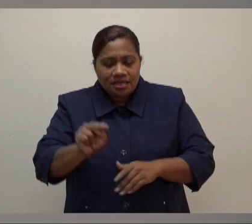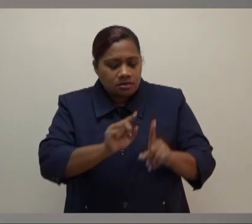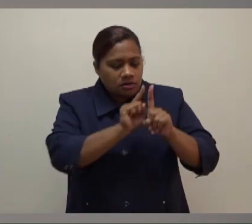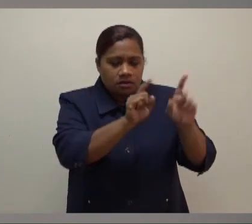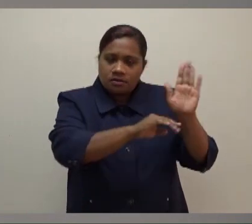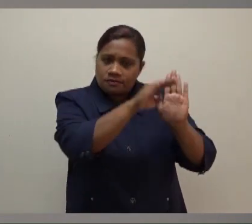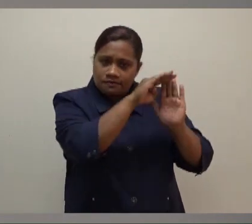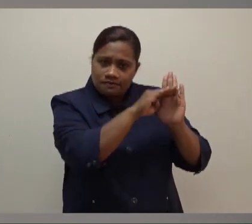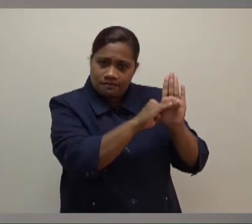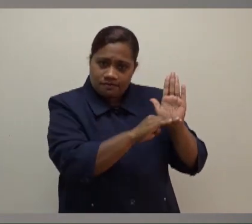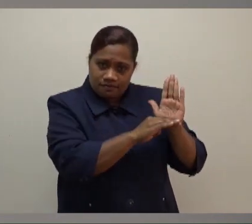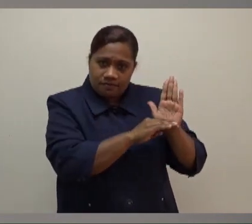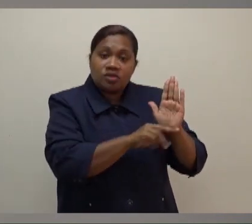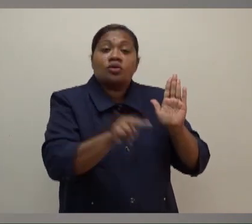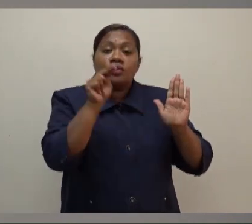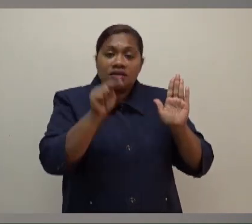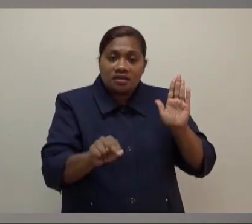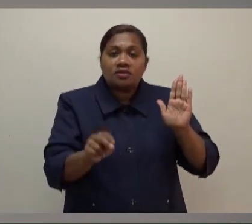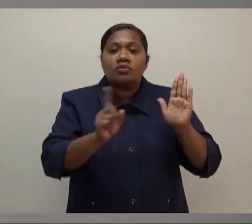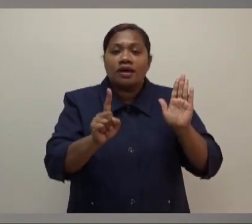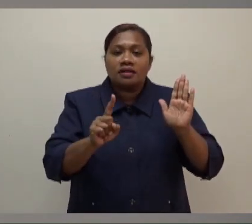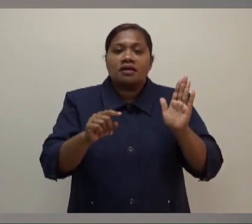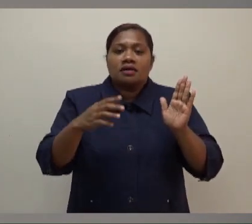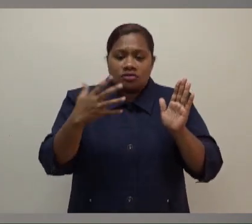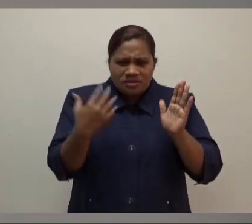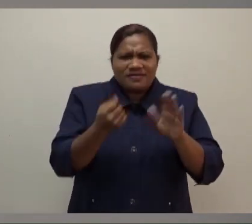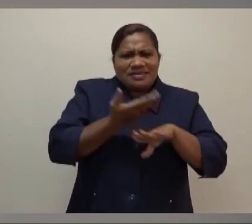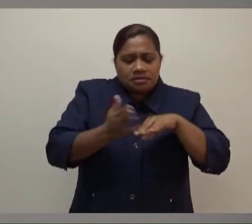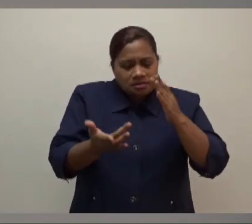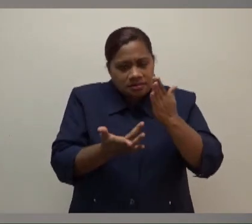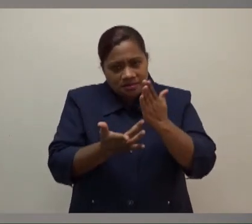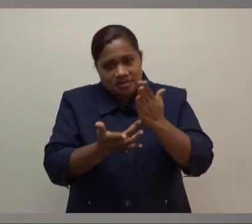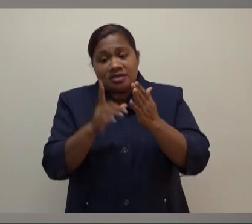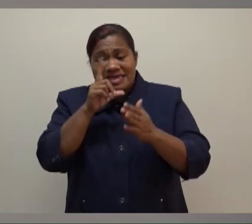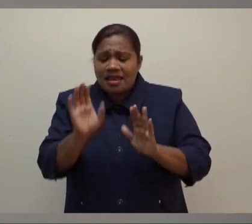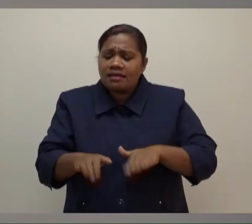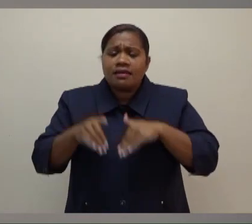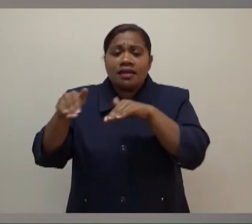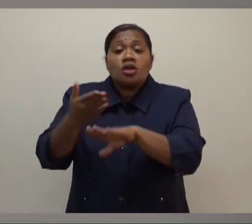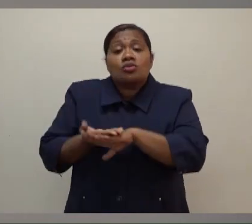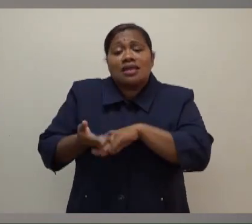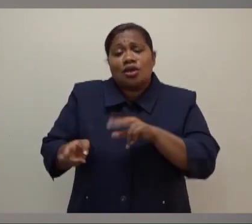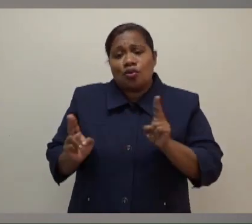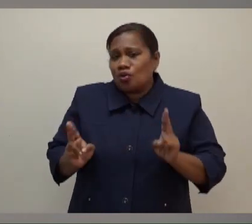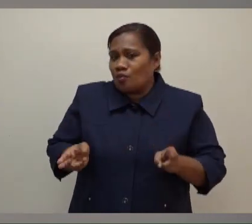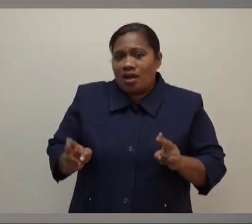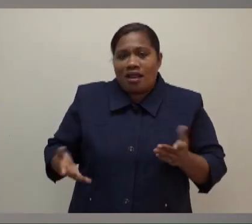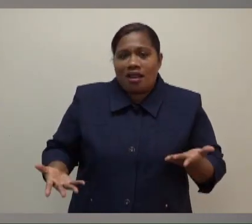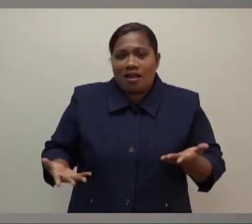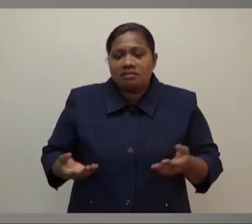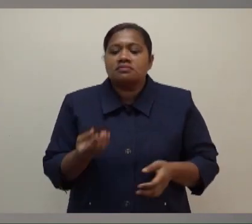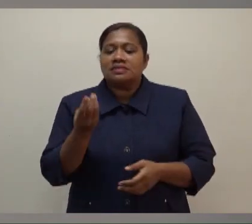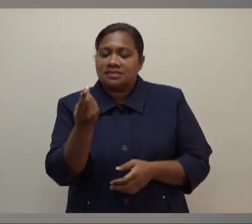and adopt new technologies to be able to participate in this new normal. So, those are the things that we